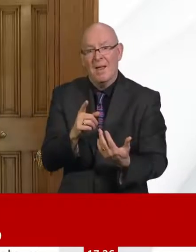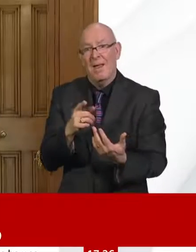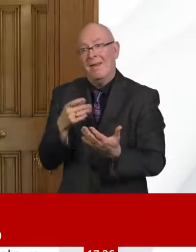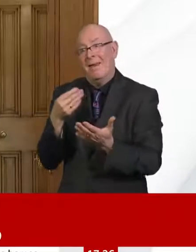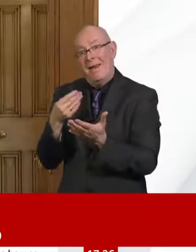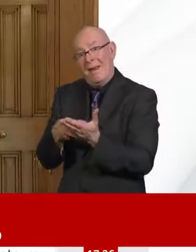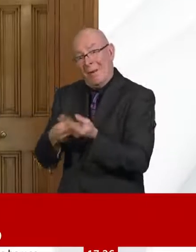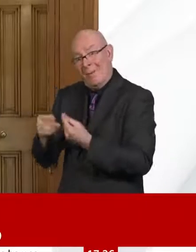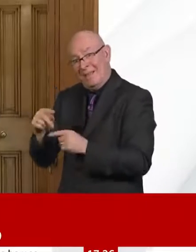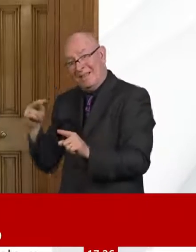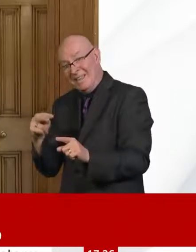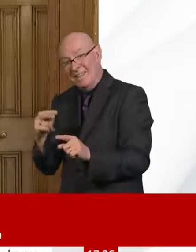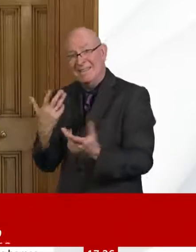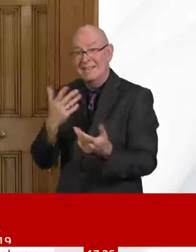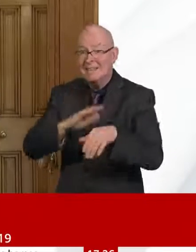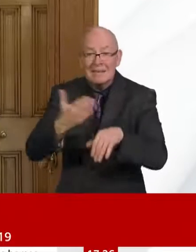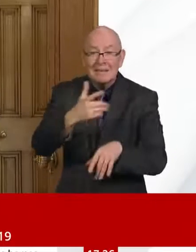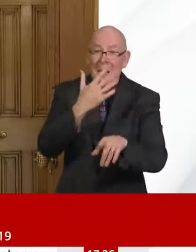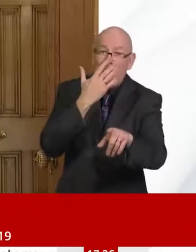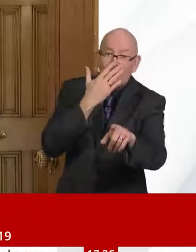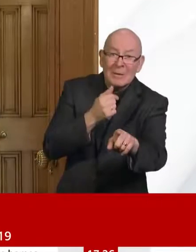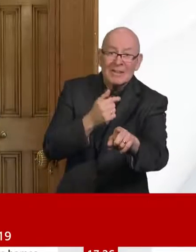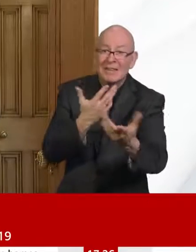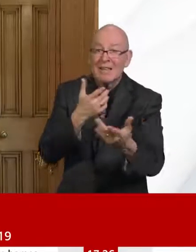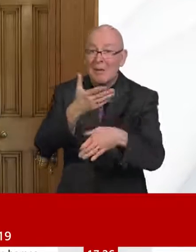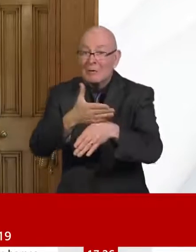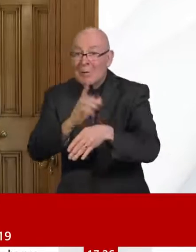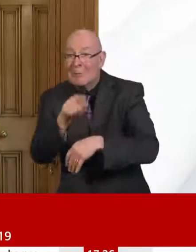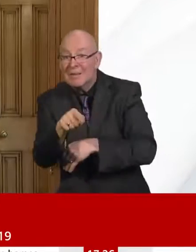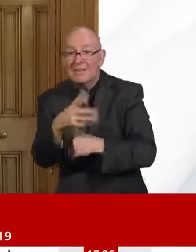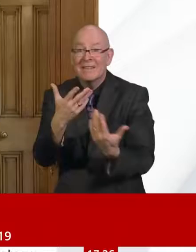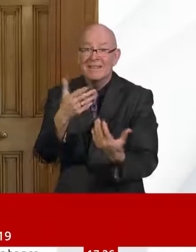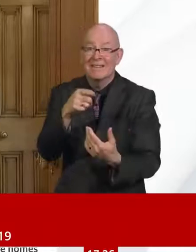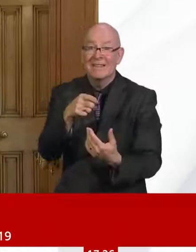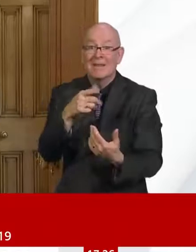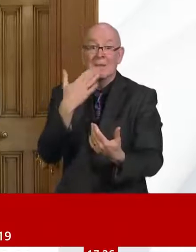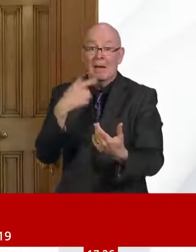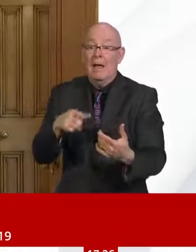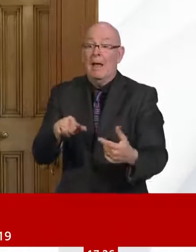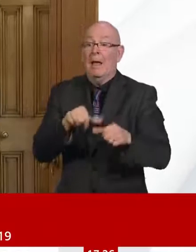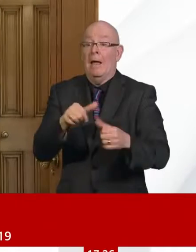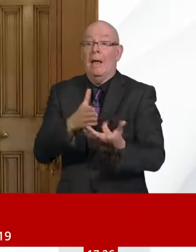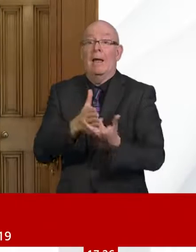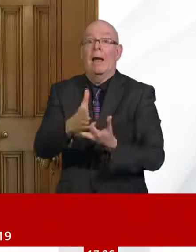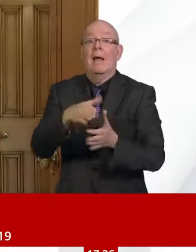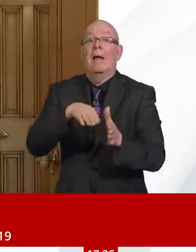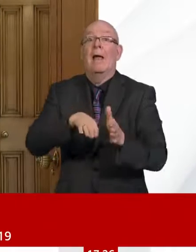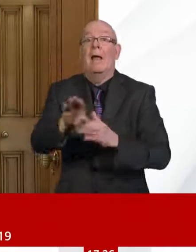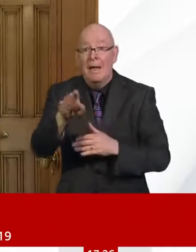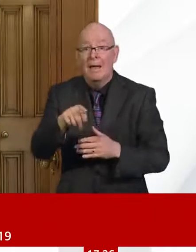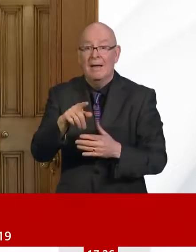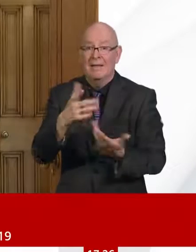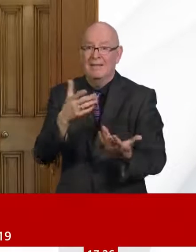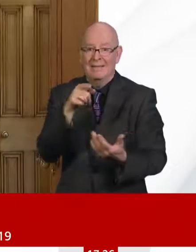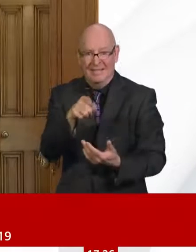to look at making sure that this remains one of the best places in the world to start and grow a business. Is this the best place to go and study and research the next generation